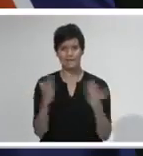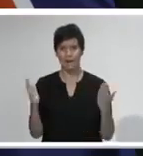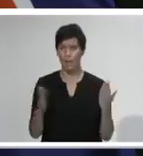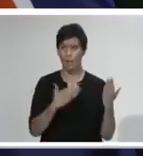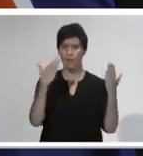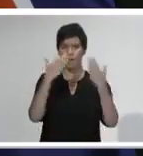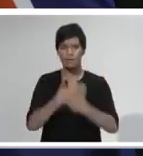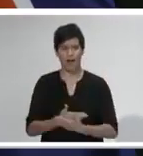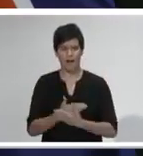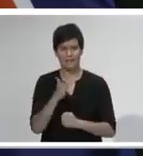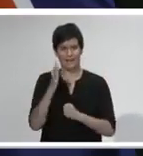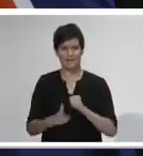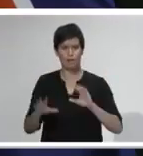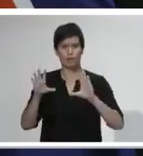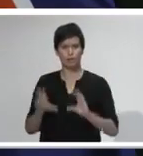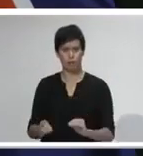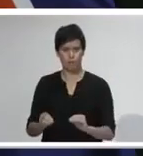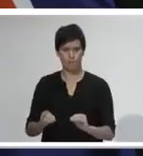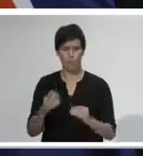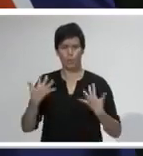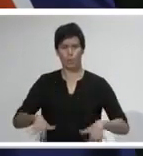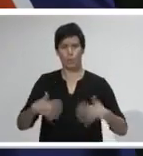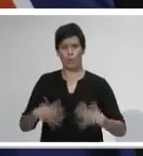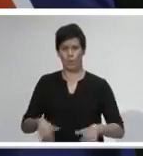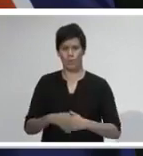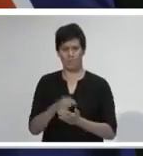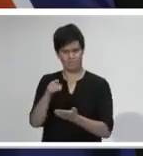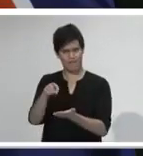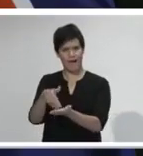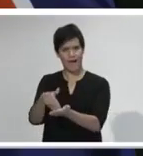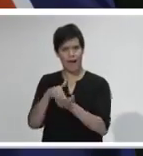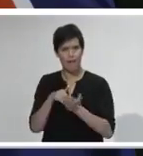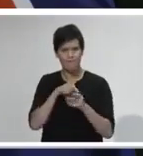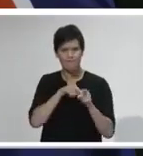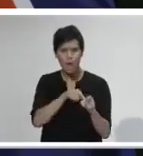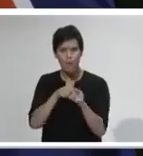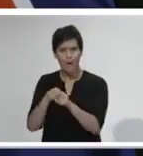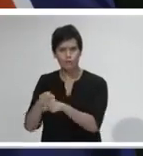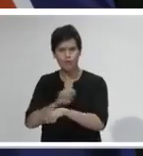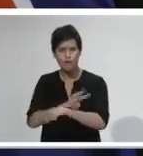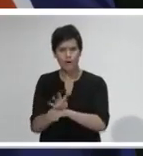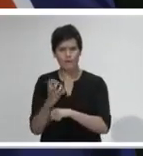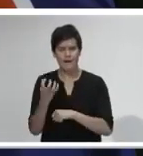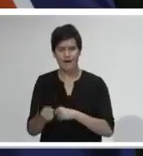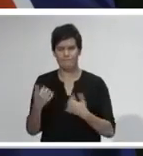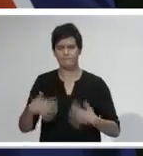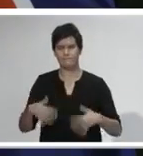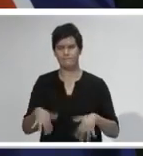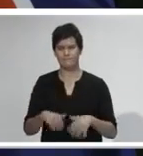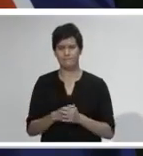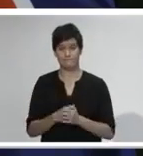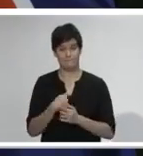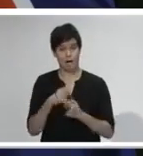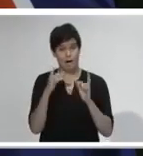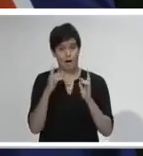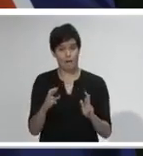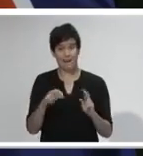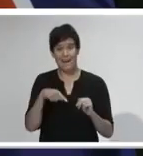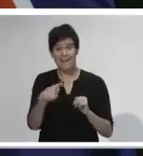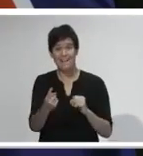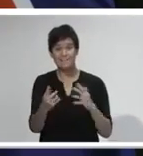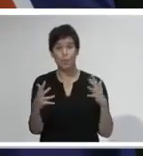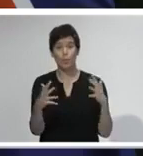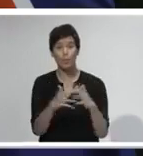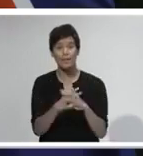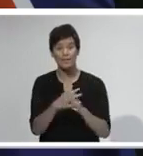managing COVID-19, and that is contact tracing. I actually hope that sometime next week I might be able to take a Zoom call